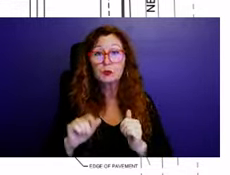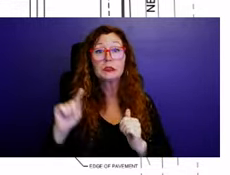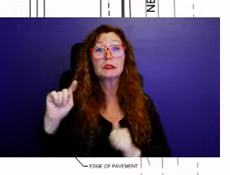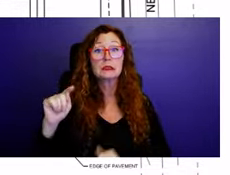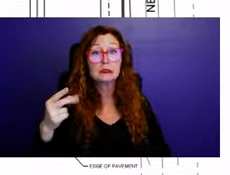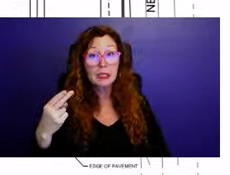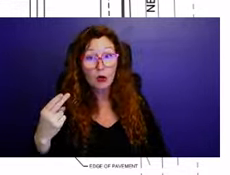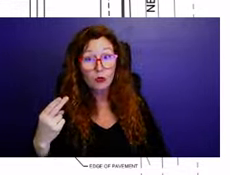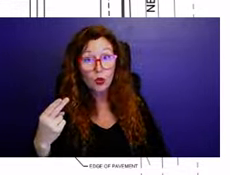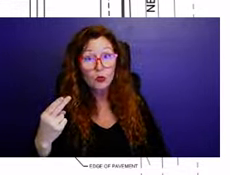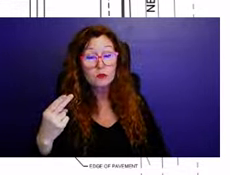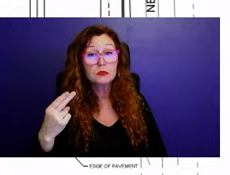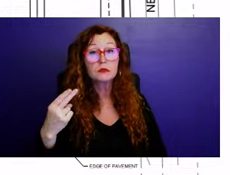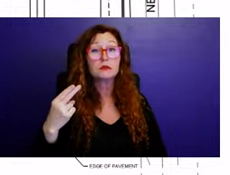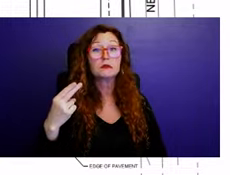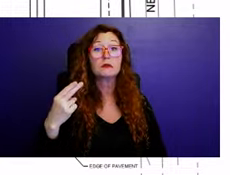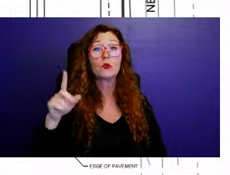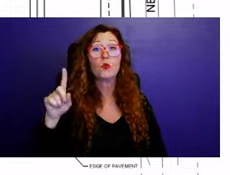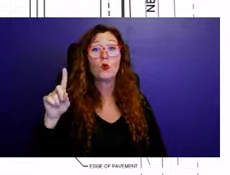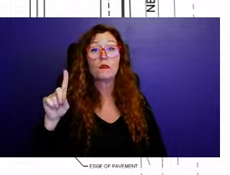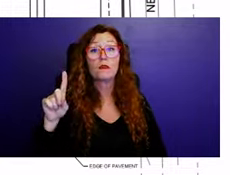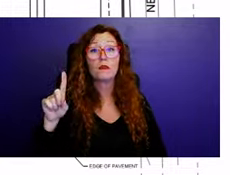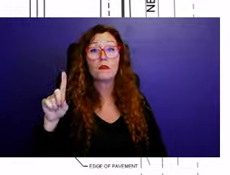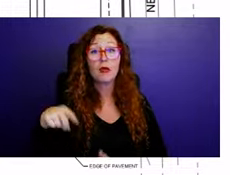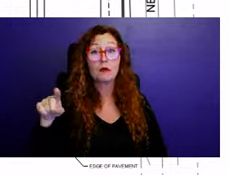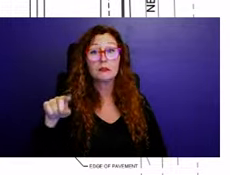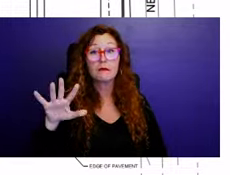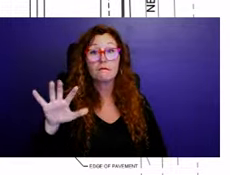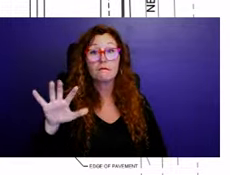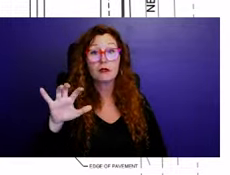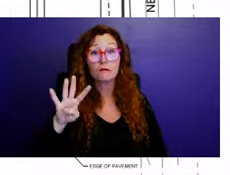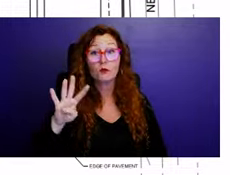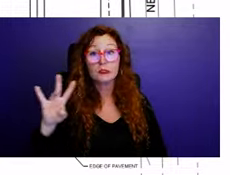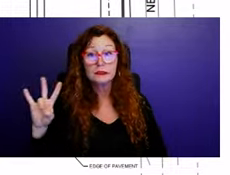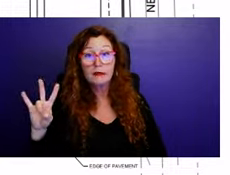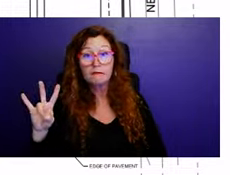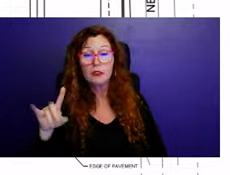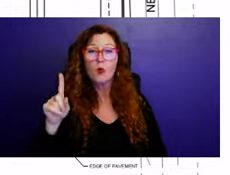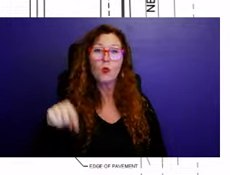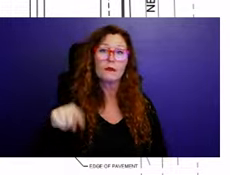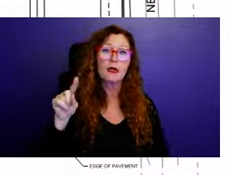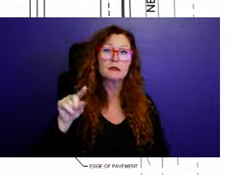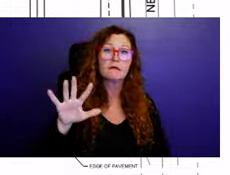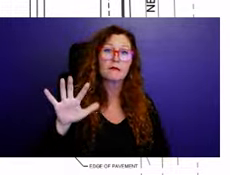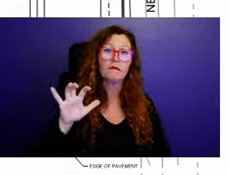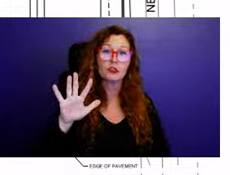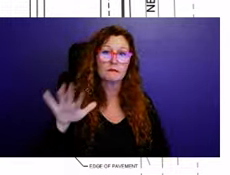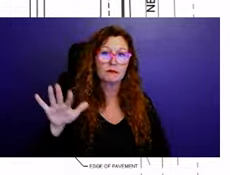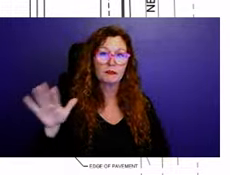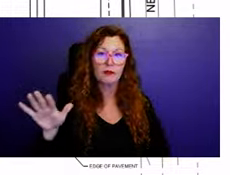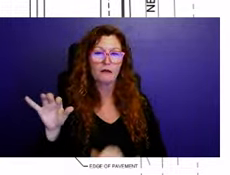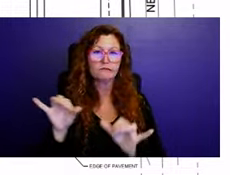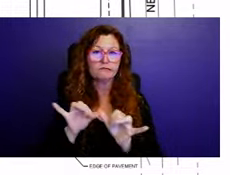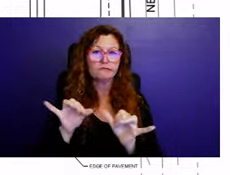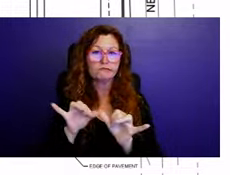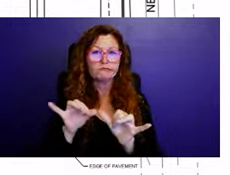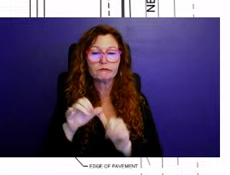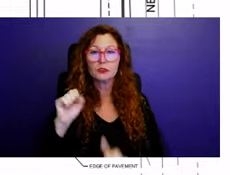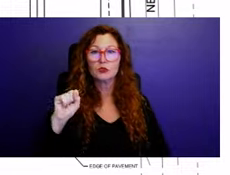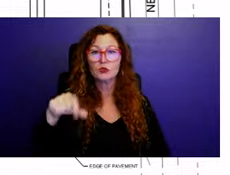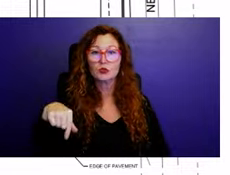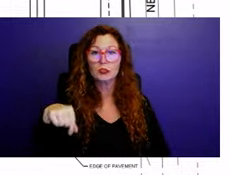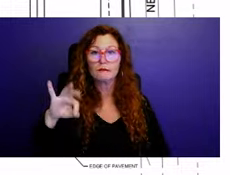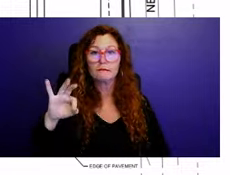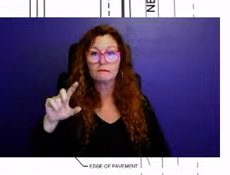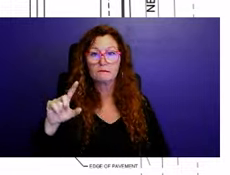1547 to 1550 square feet. All single family and townhome units will contain three bedrooms and all units will